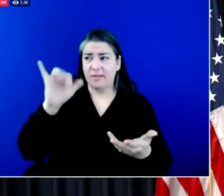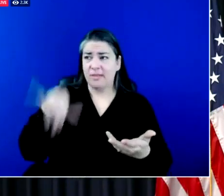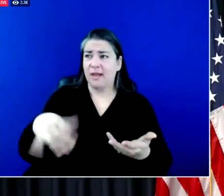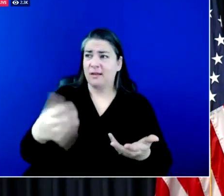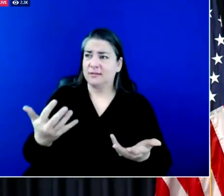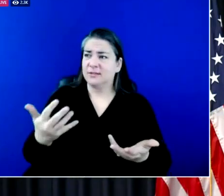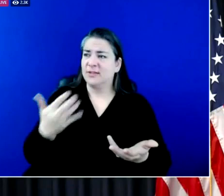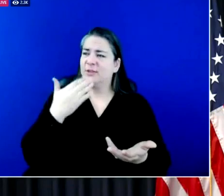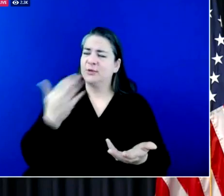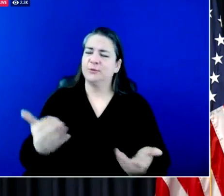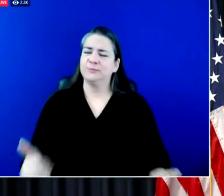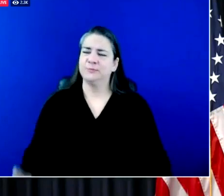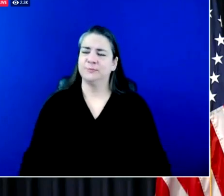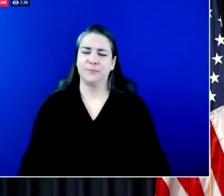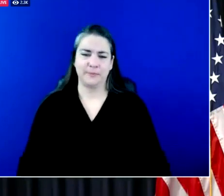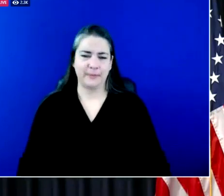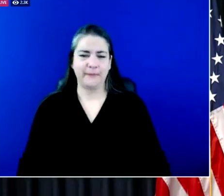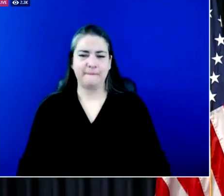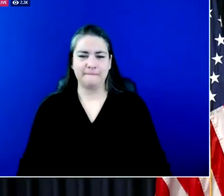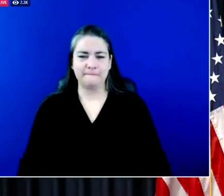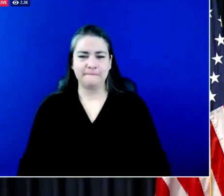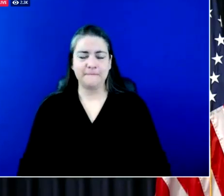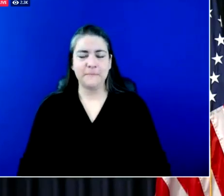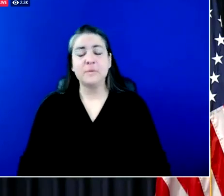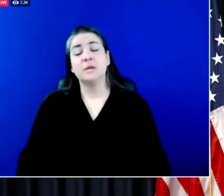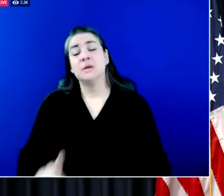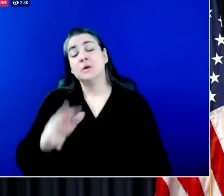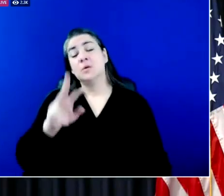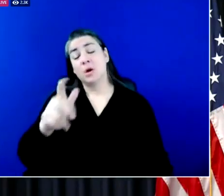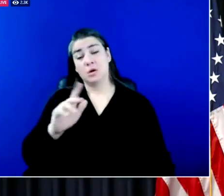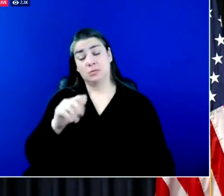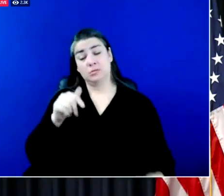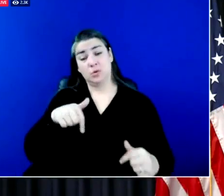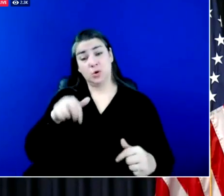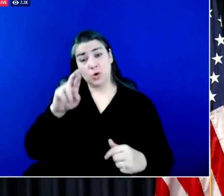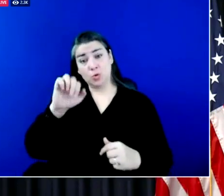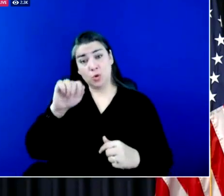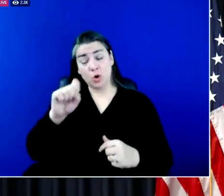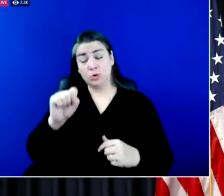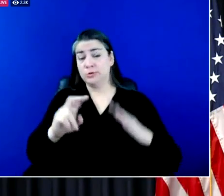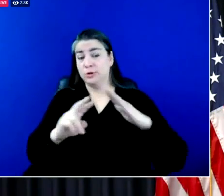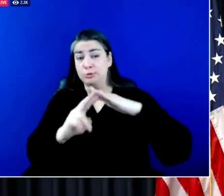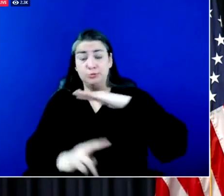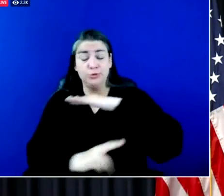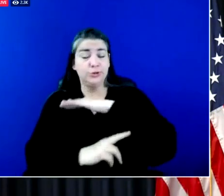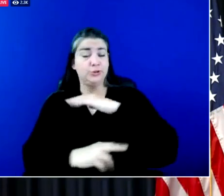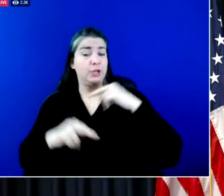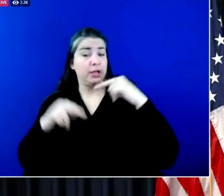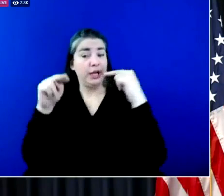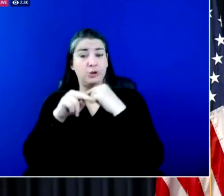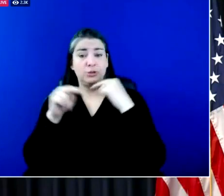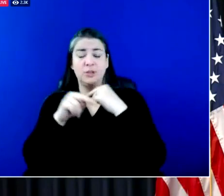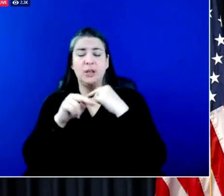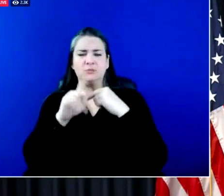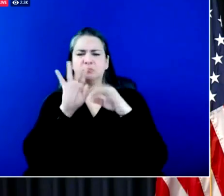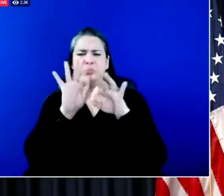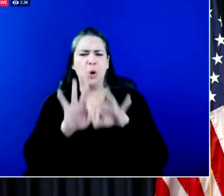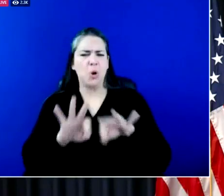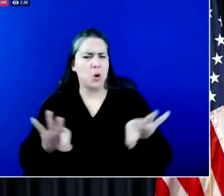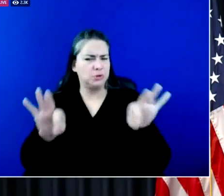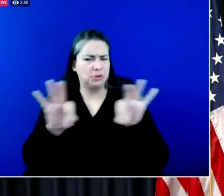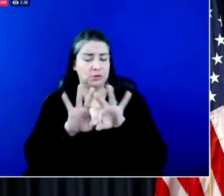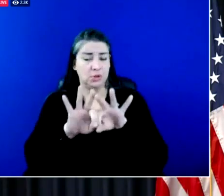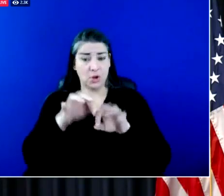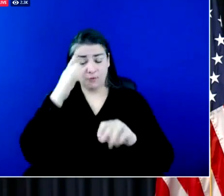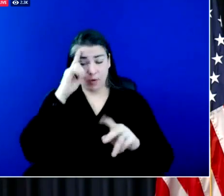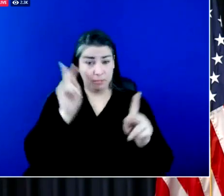much well our roads bridges interstates are absolutely critical not just for our people but